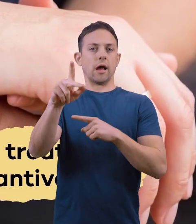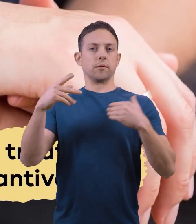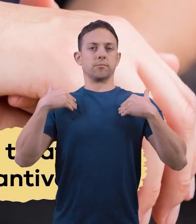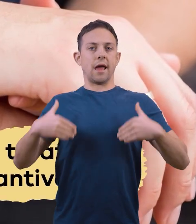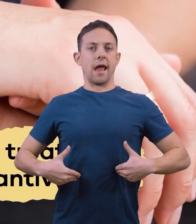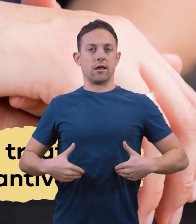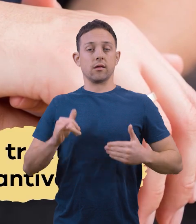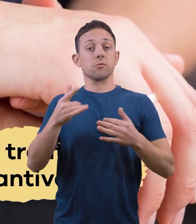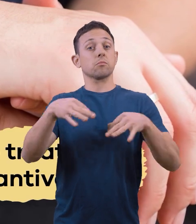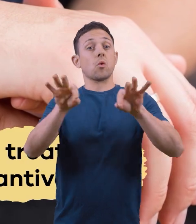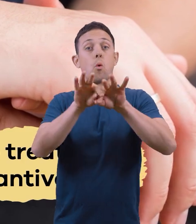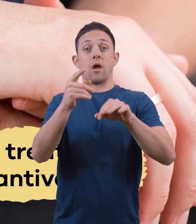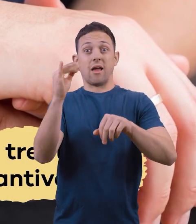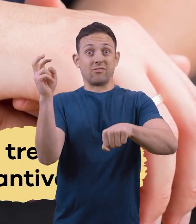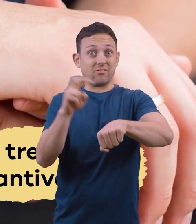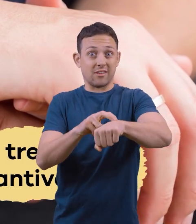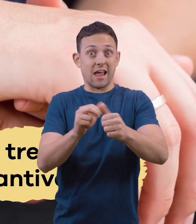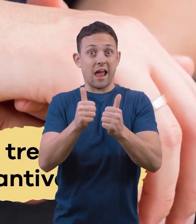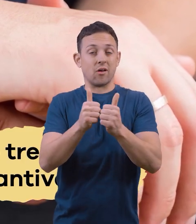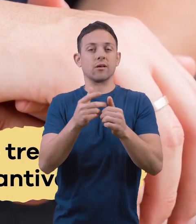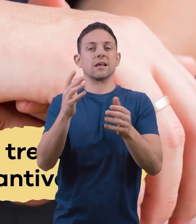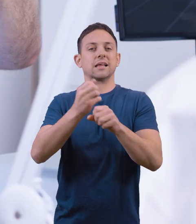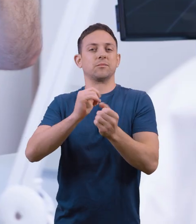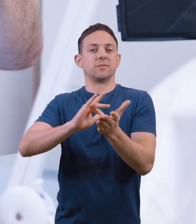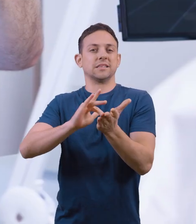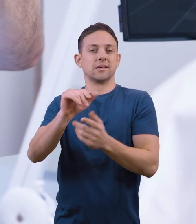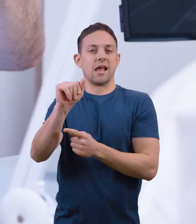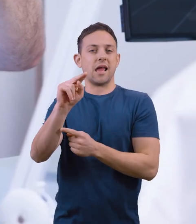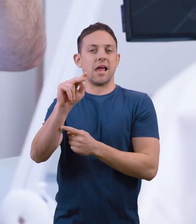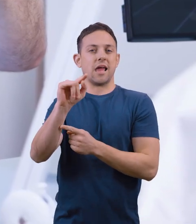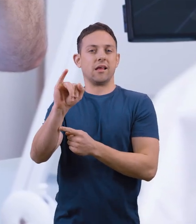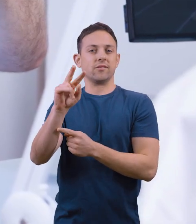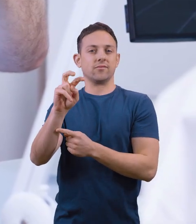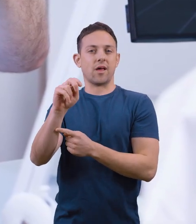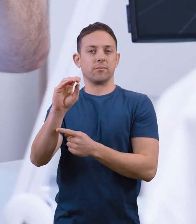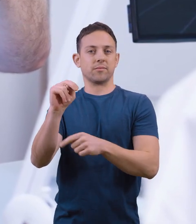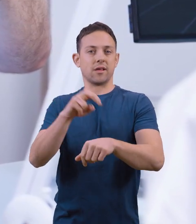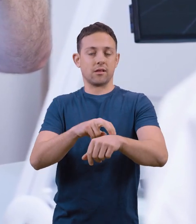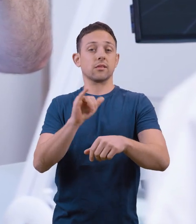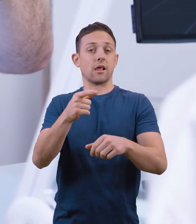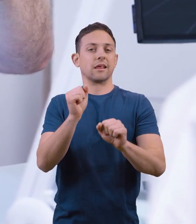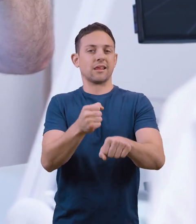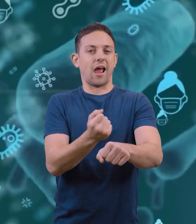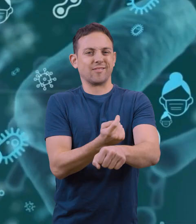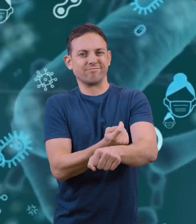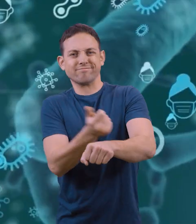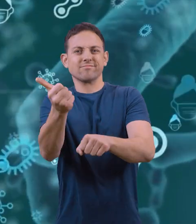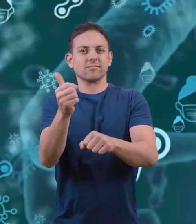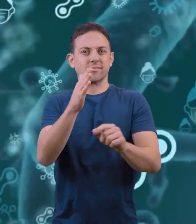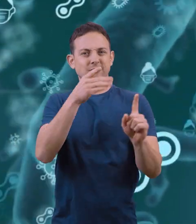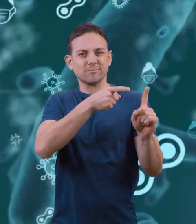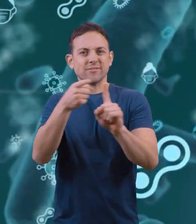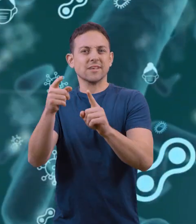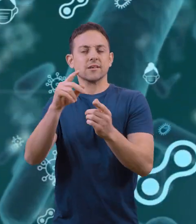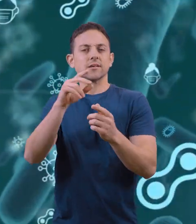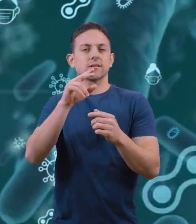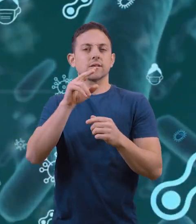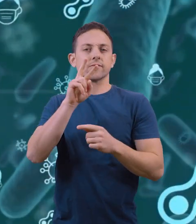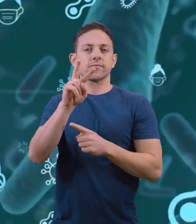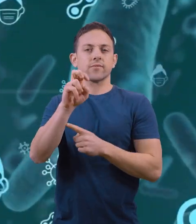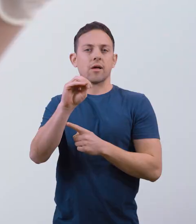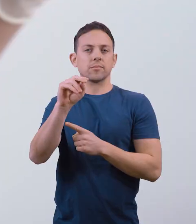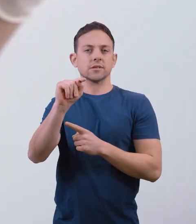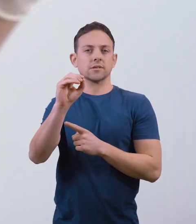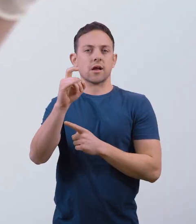treat a venomous snake bite is with antivenom. Antivenom is an antibody that can disable a particular venom's toxins.